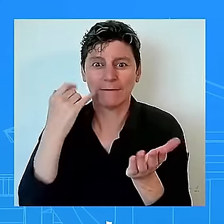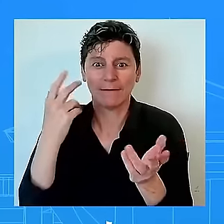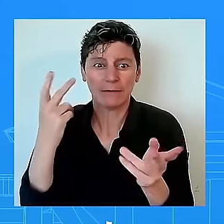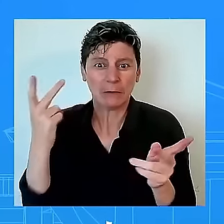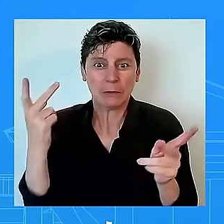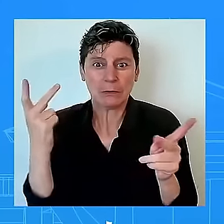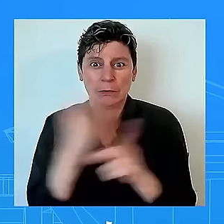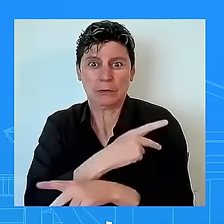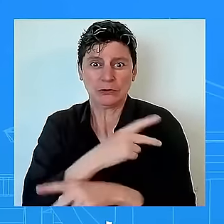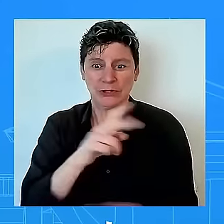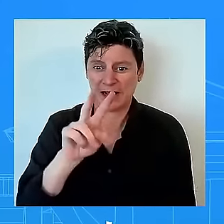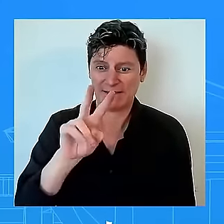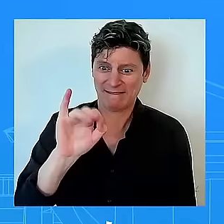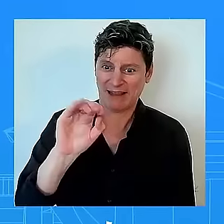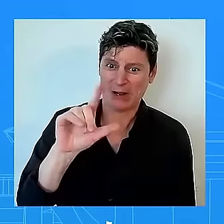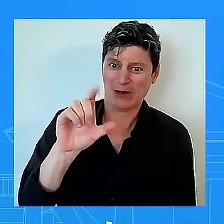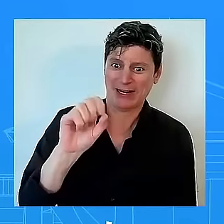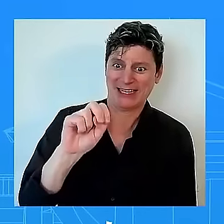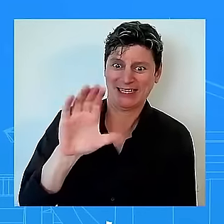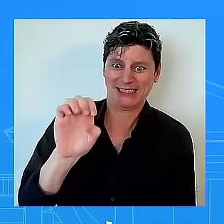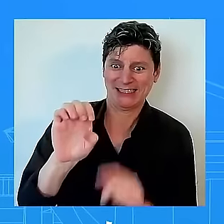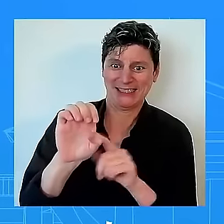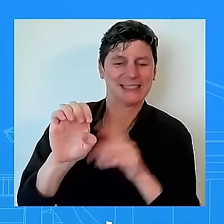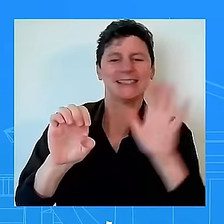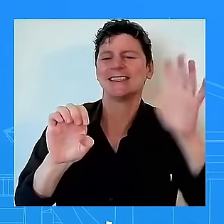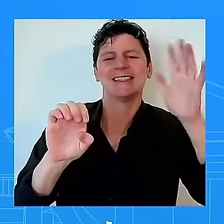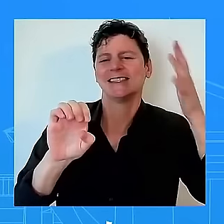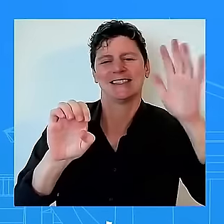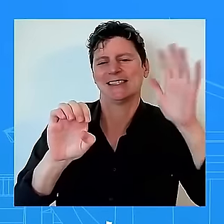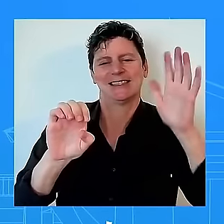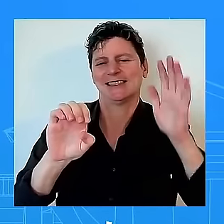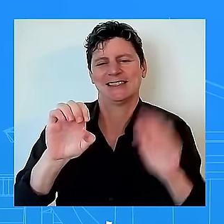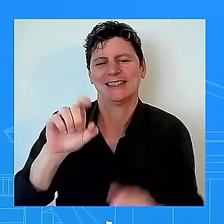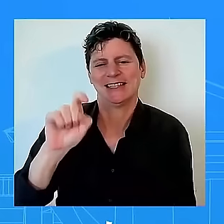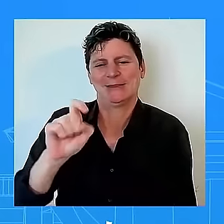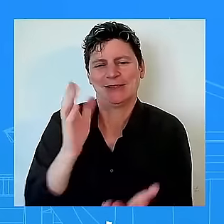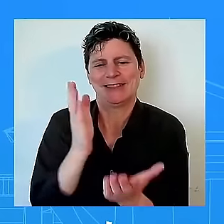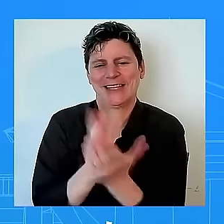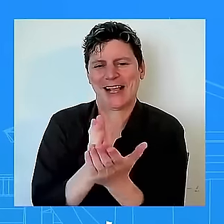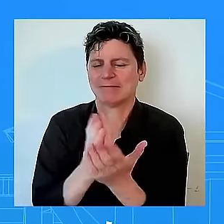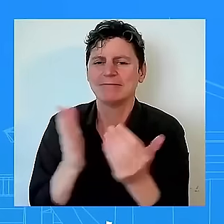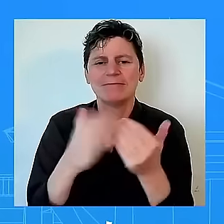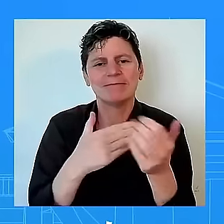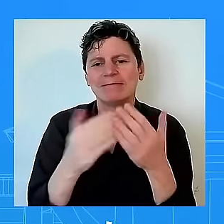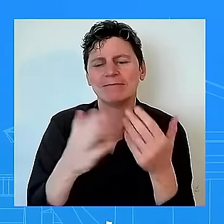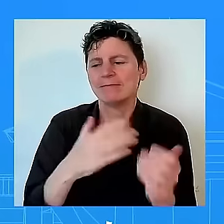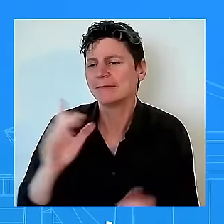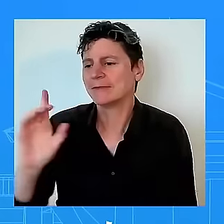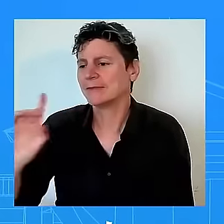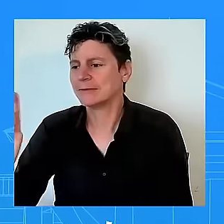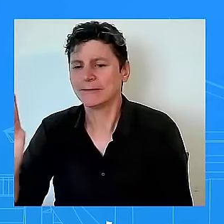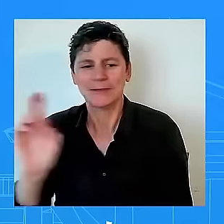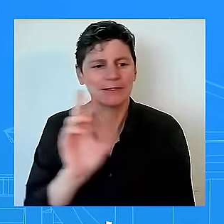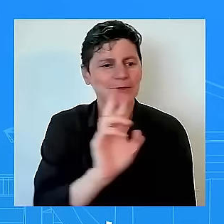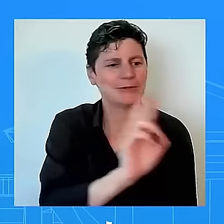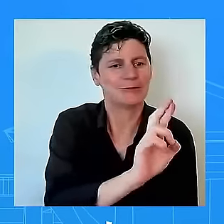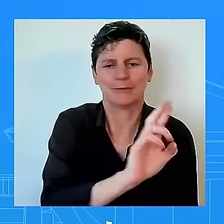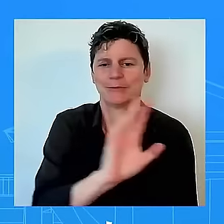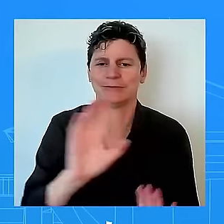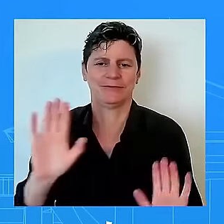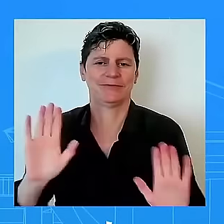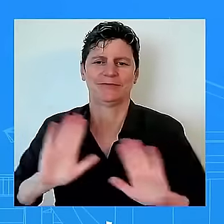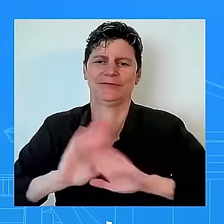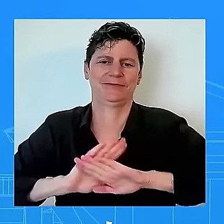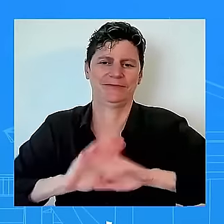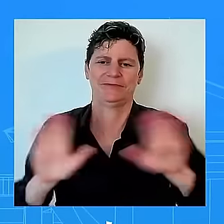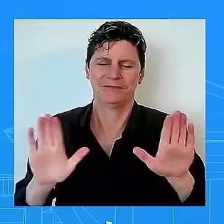leaders from both parties to do so all leaders from both parties to do so uh it's not just on one all leaders on both parties have to